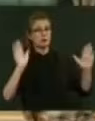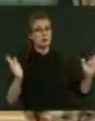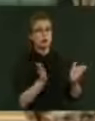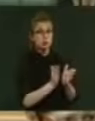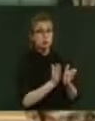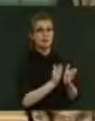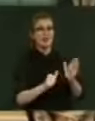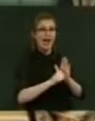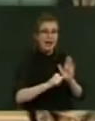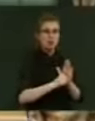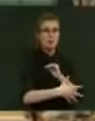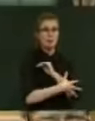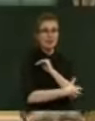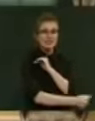need.